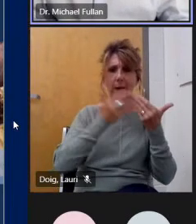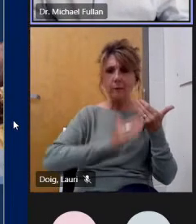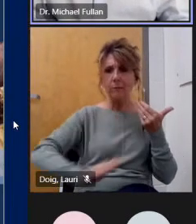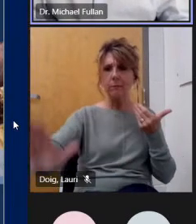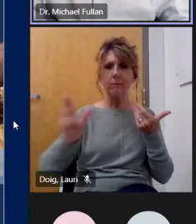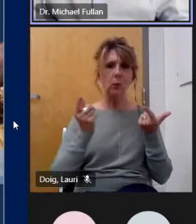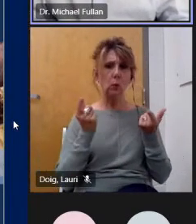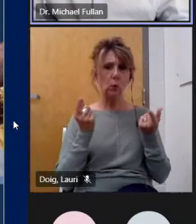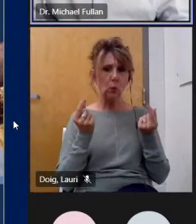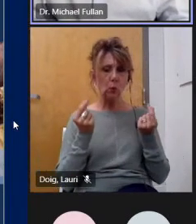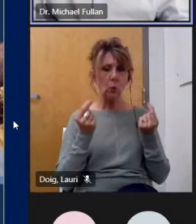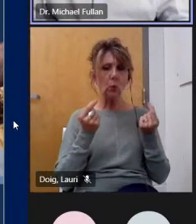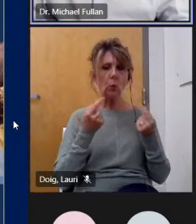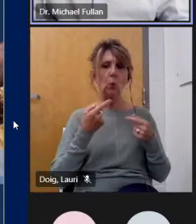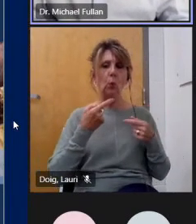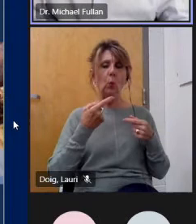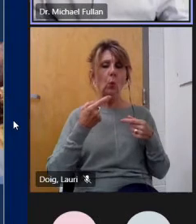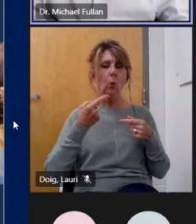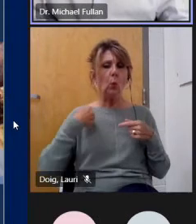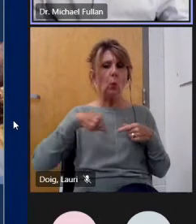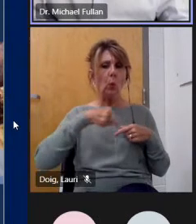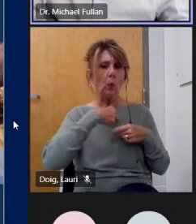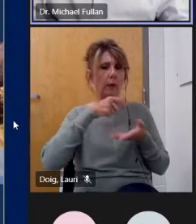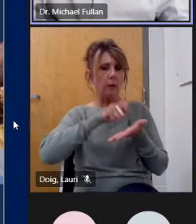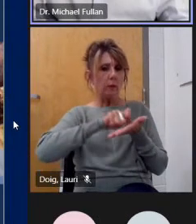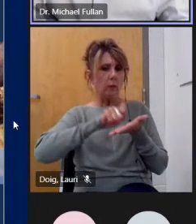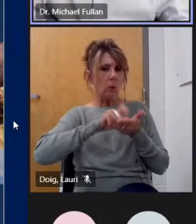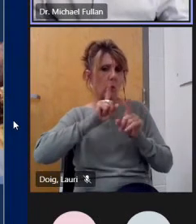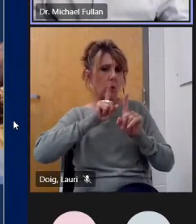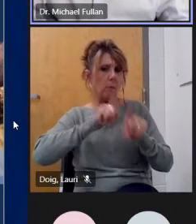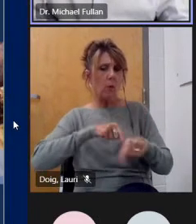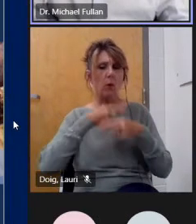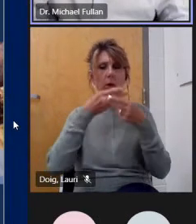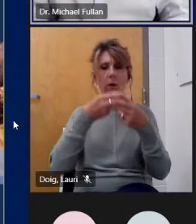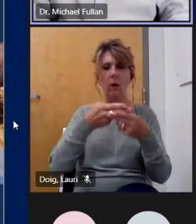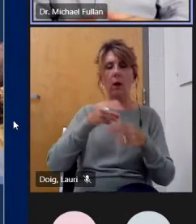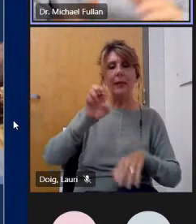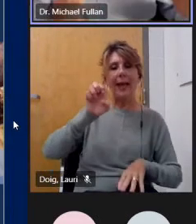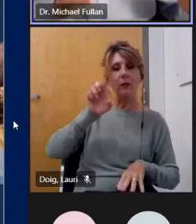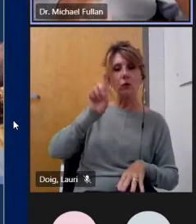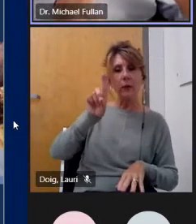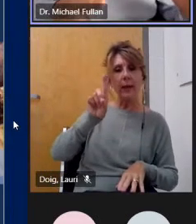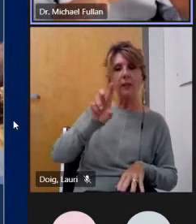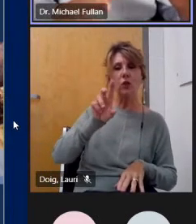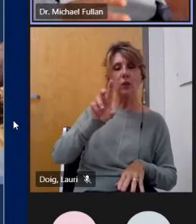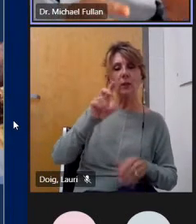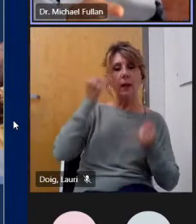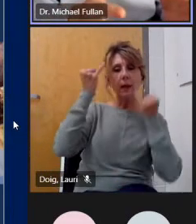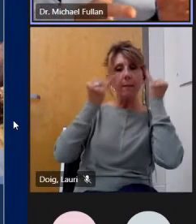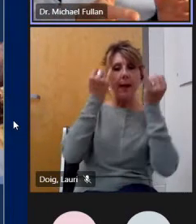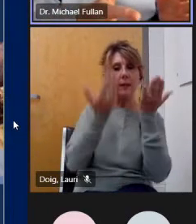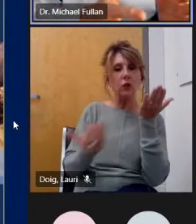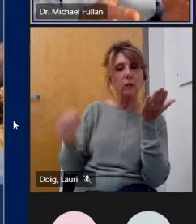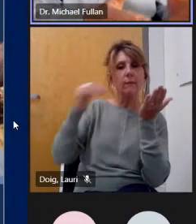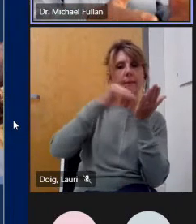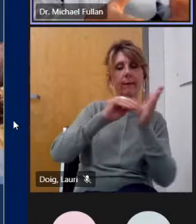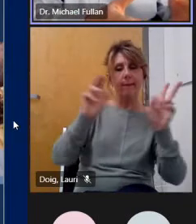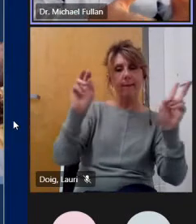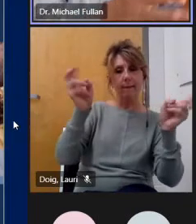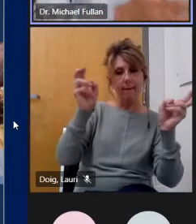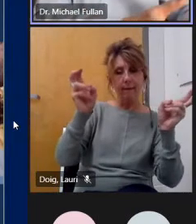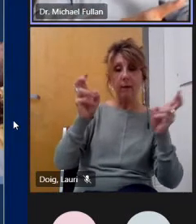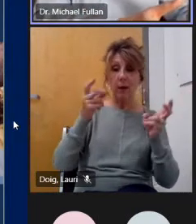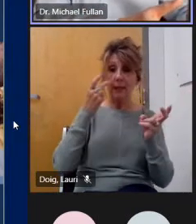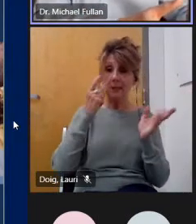it was co-sponsored by unesco and others but we called it education reimagined so you can go to that document that that